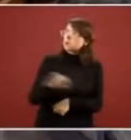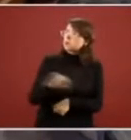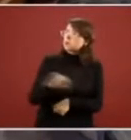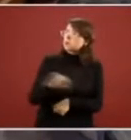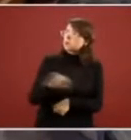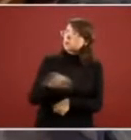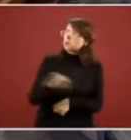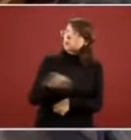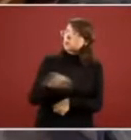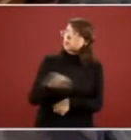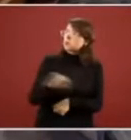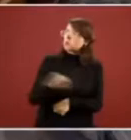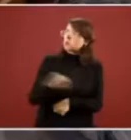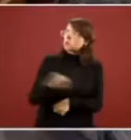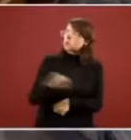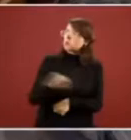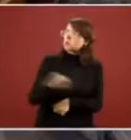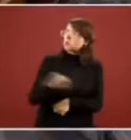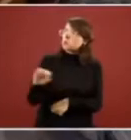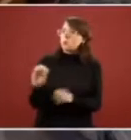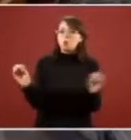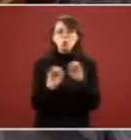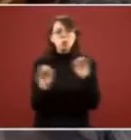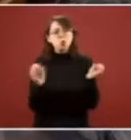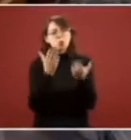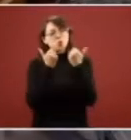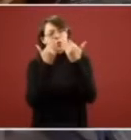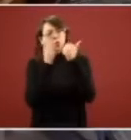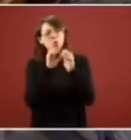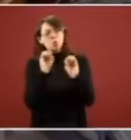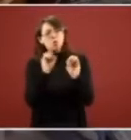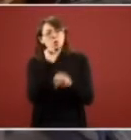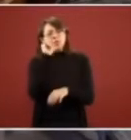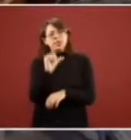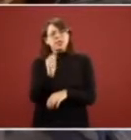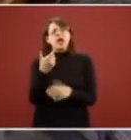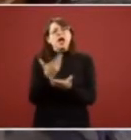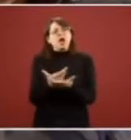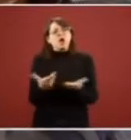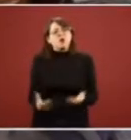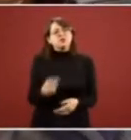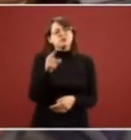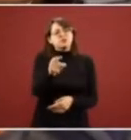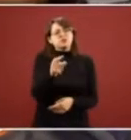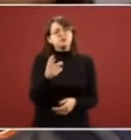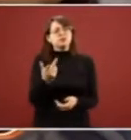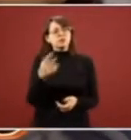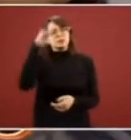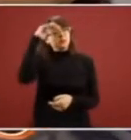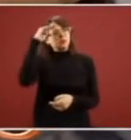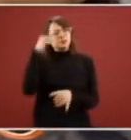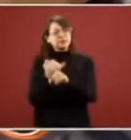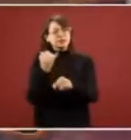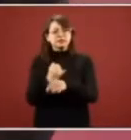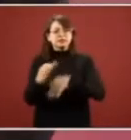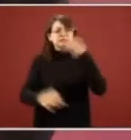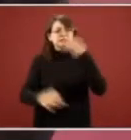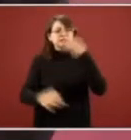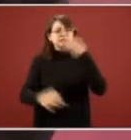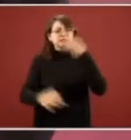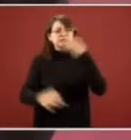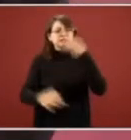oh that is to say that is notable gasolina que responde a la gente que estuvo promoviendo estos hashtags